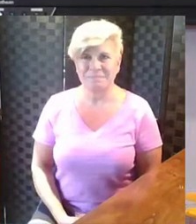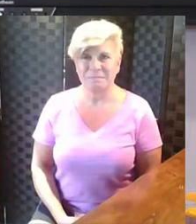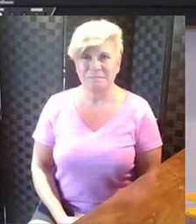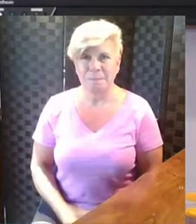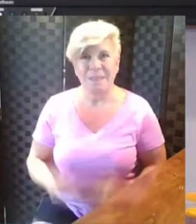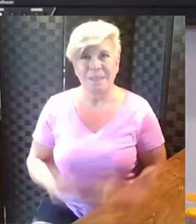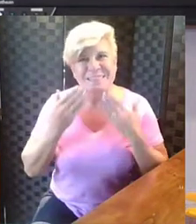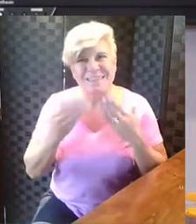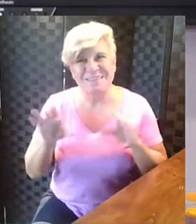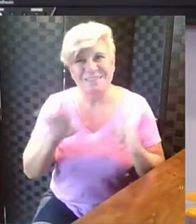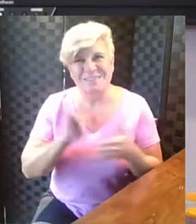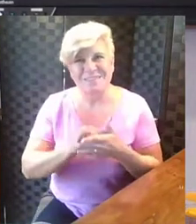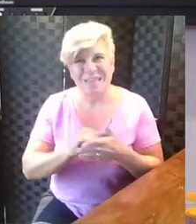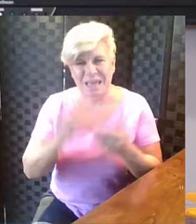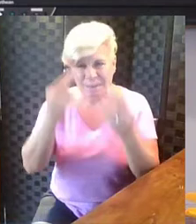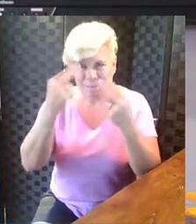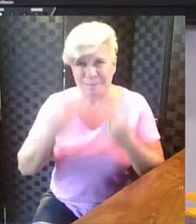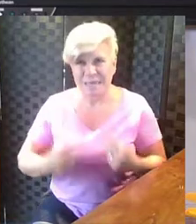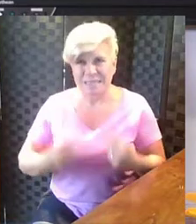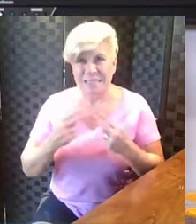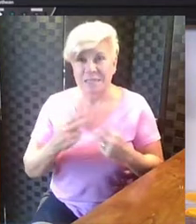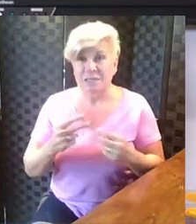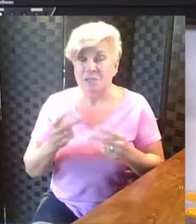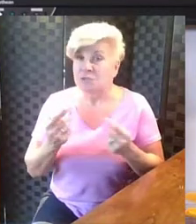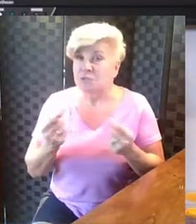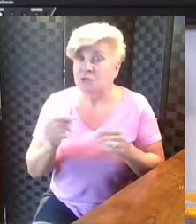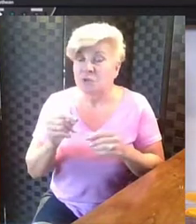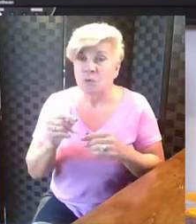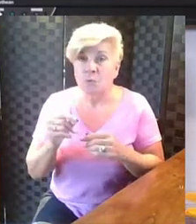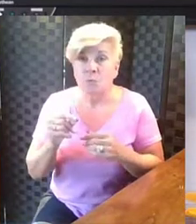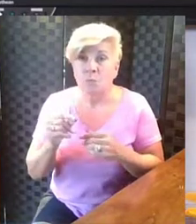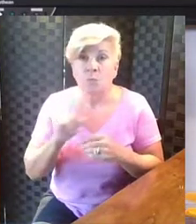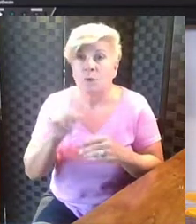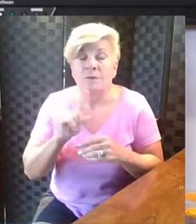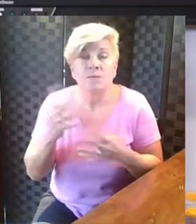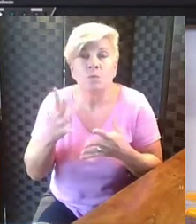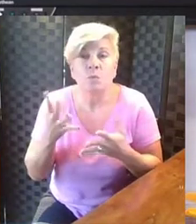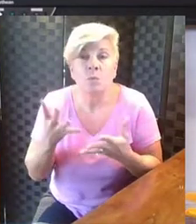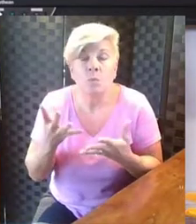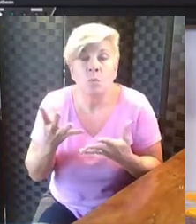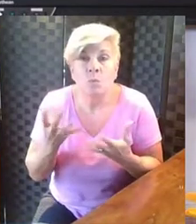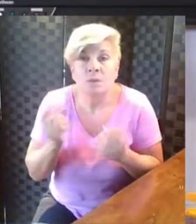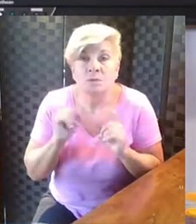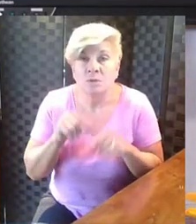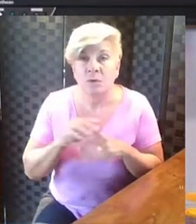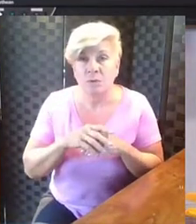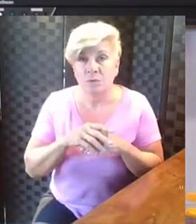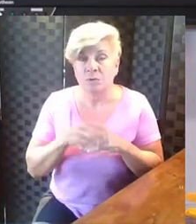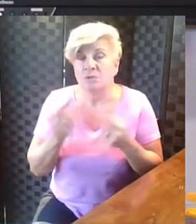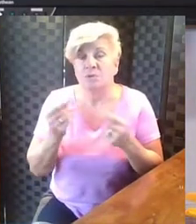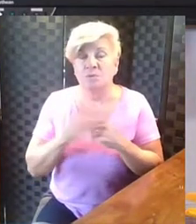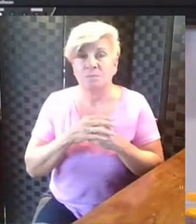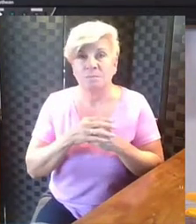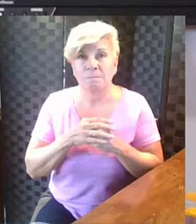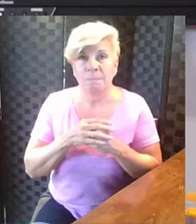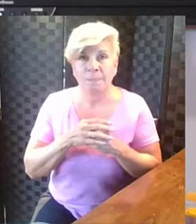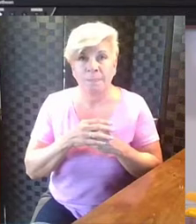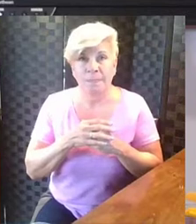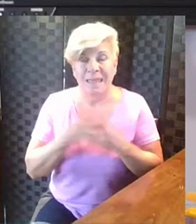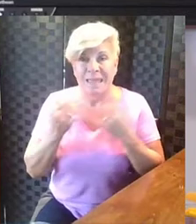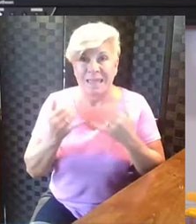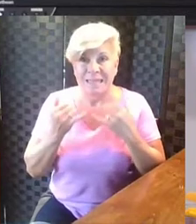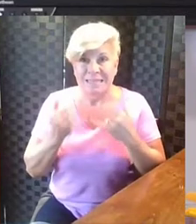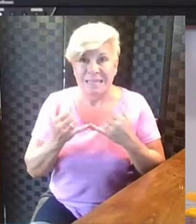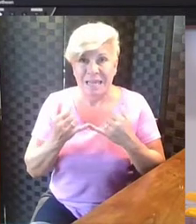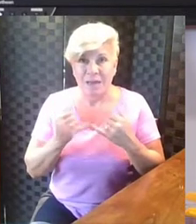Thank you for doing that body scan with me. And that's something you can do wherever you're at. It's a tool that you can use. And we're going to